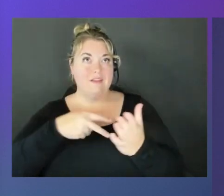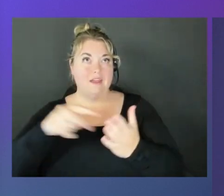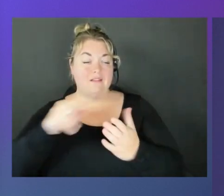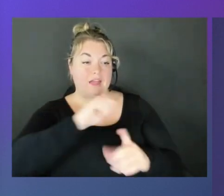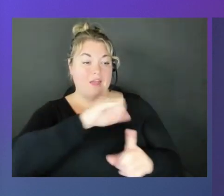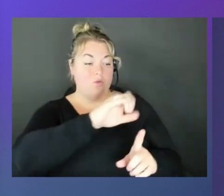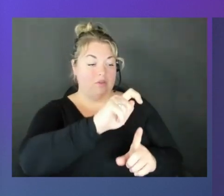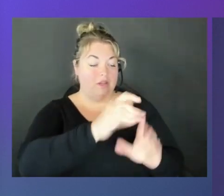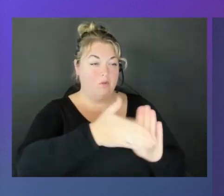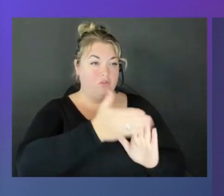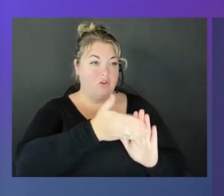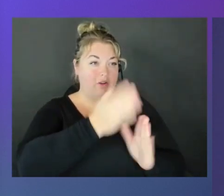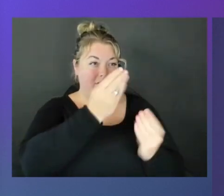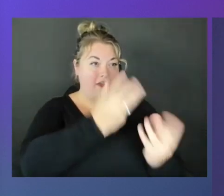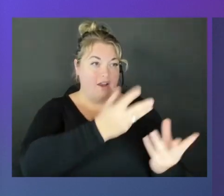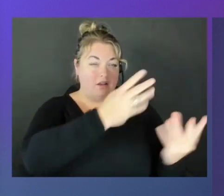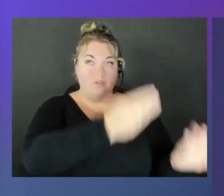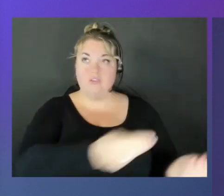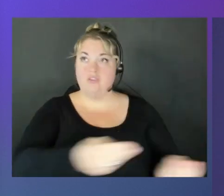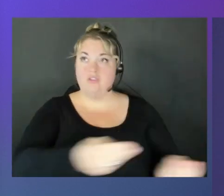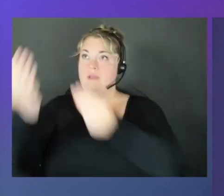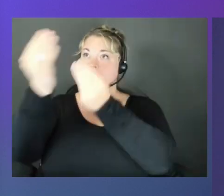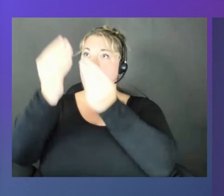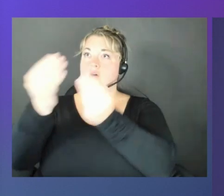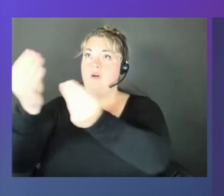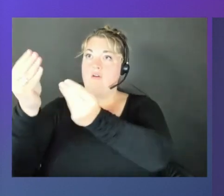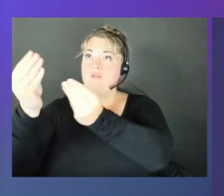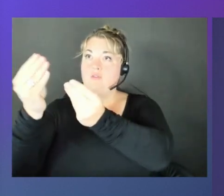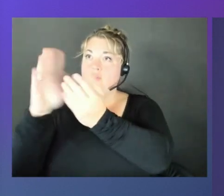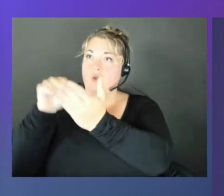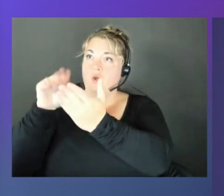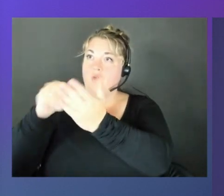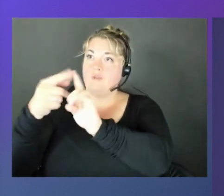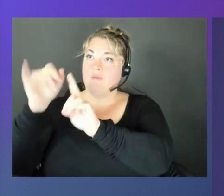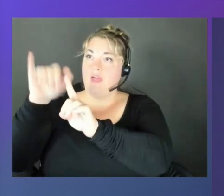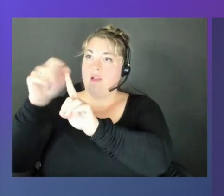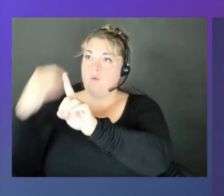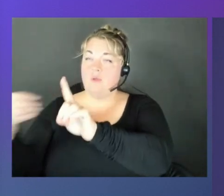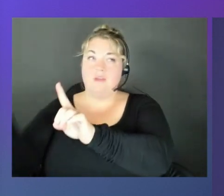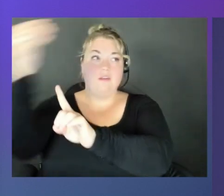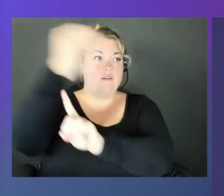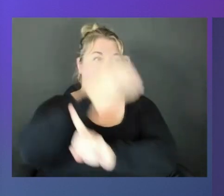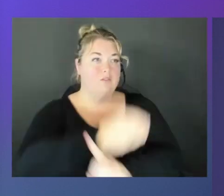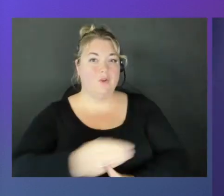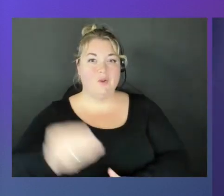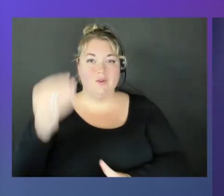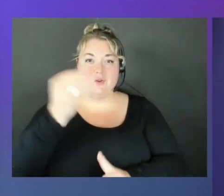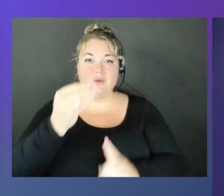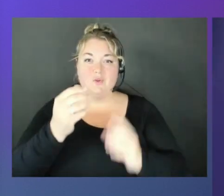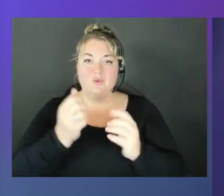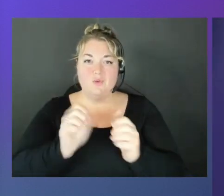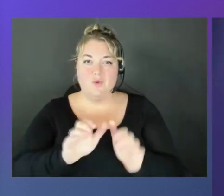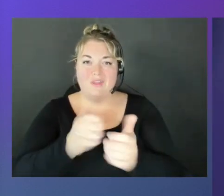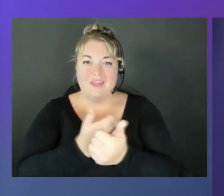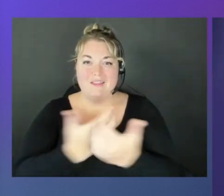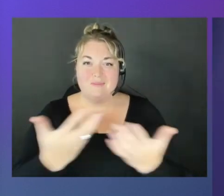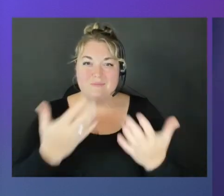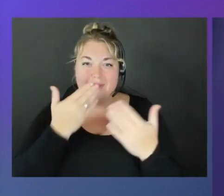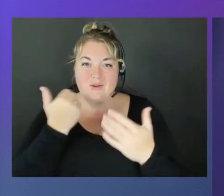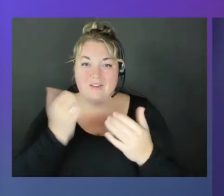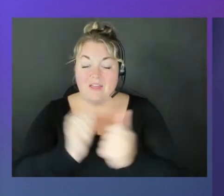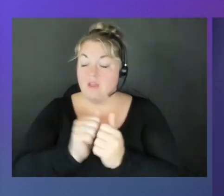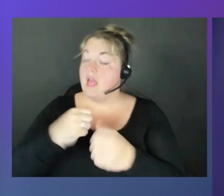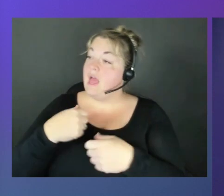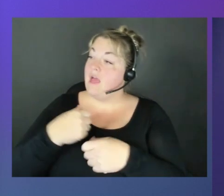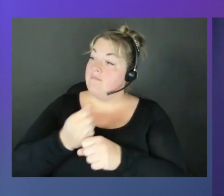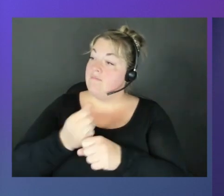generating tons of data, we're shipping it off to you, let's learn from it so we can do things better together. And make business decisions off of that. Exactly.